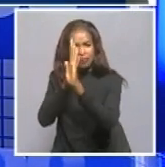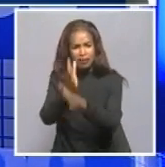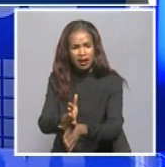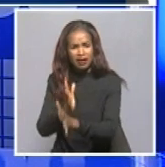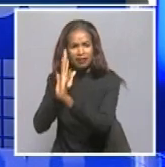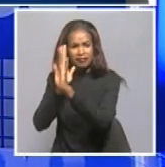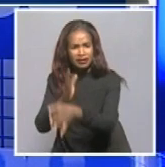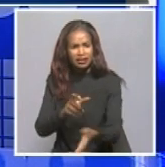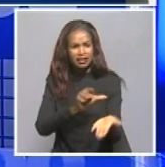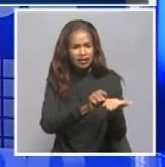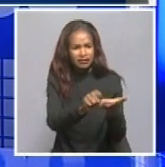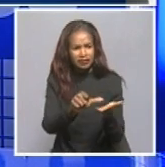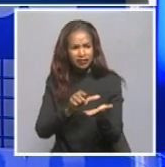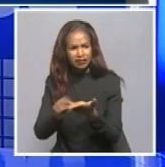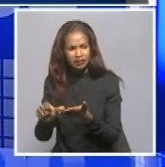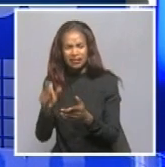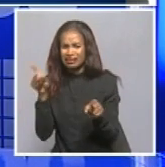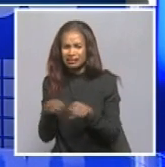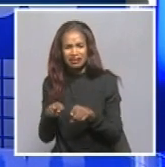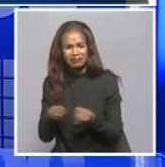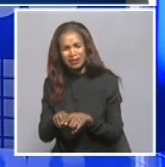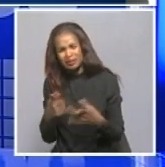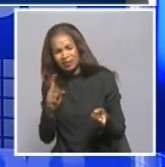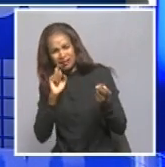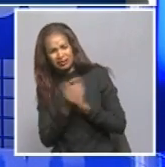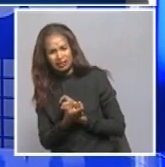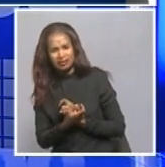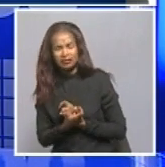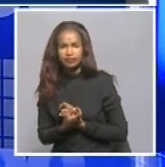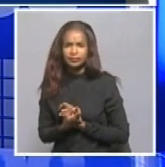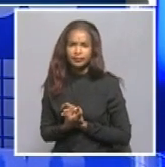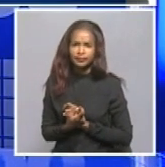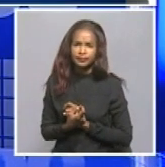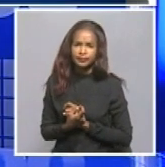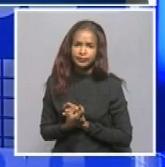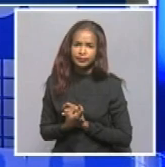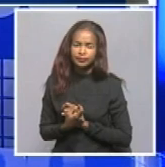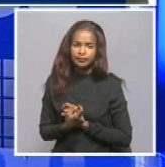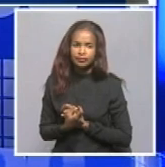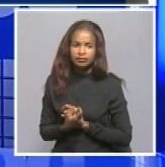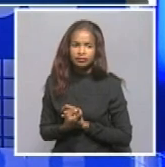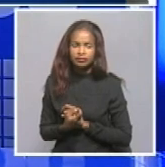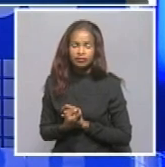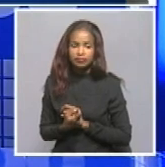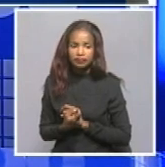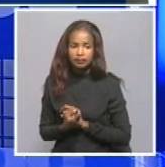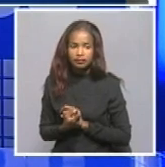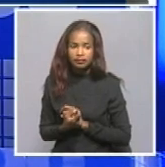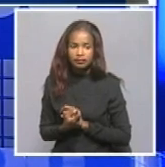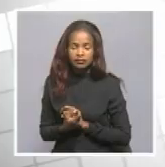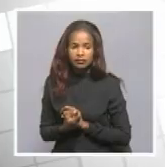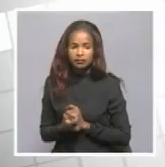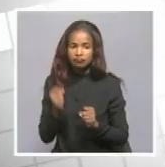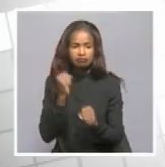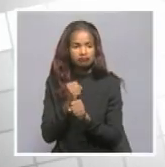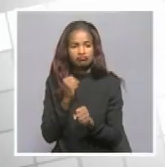will it be the usual schedule? Yes, the social grants would be scheduled as usual.